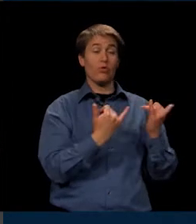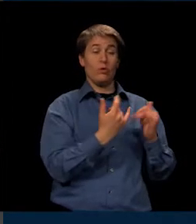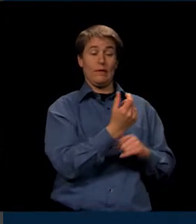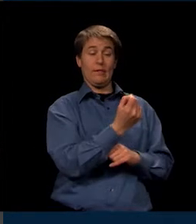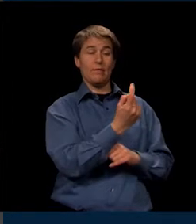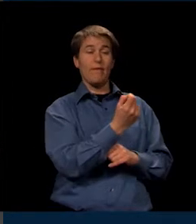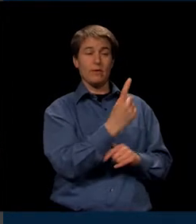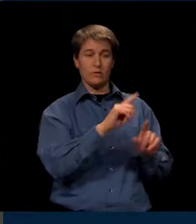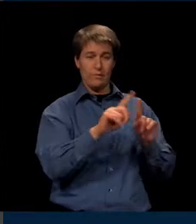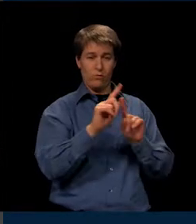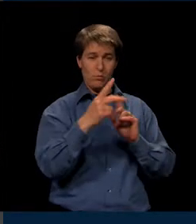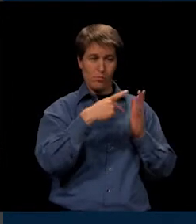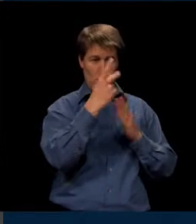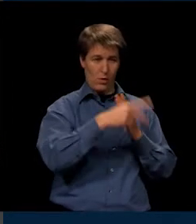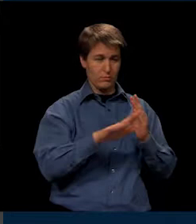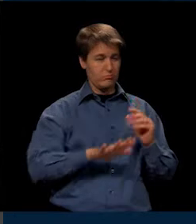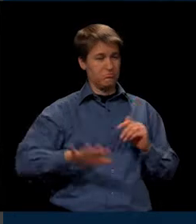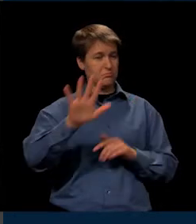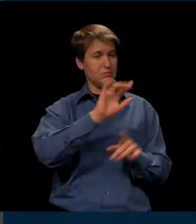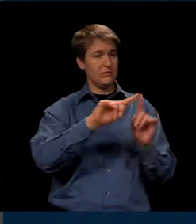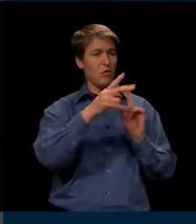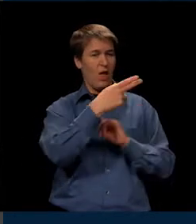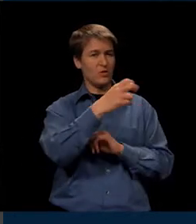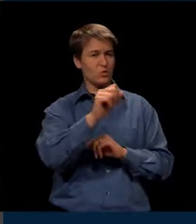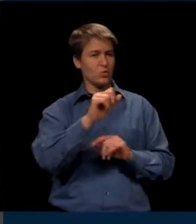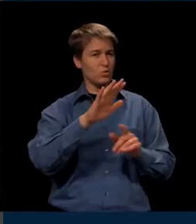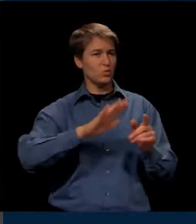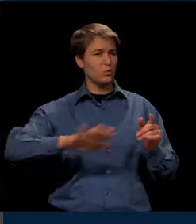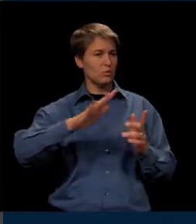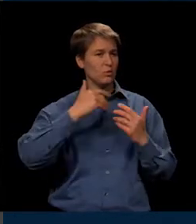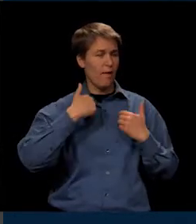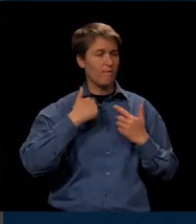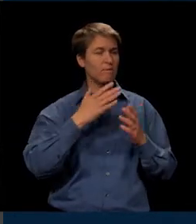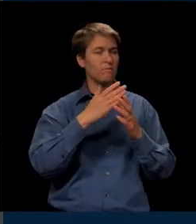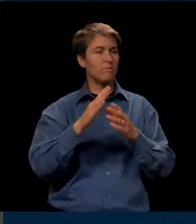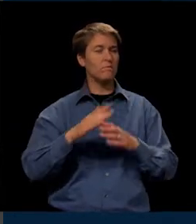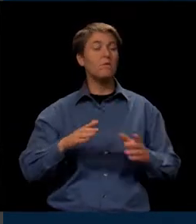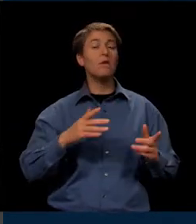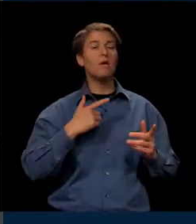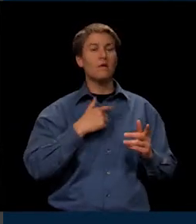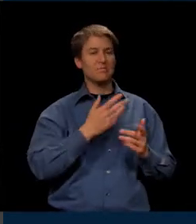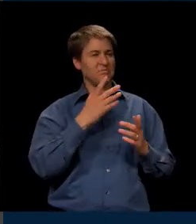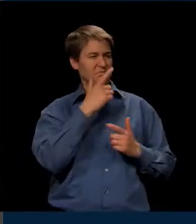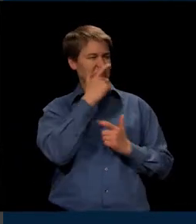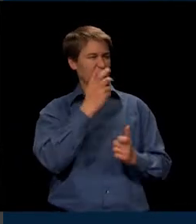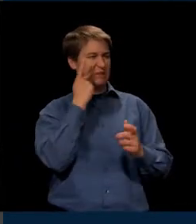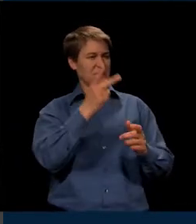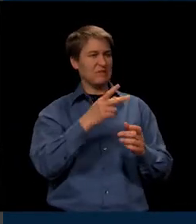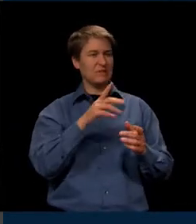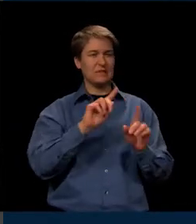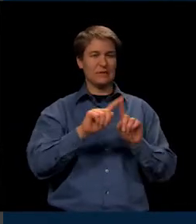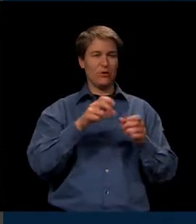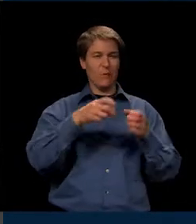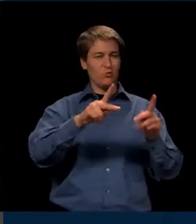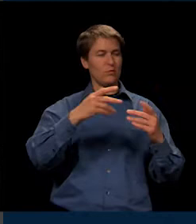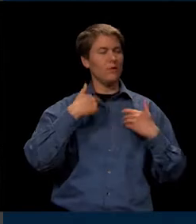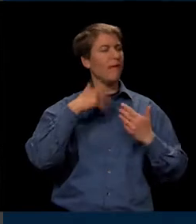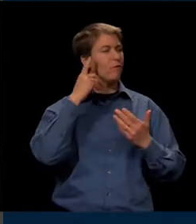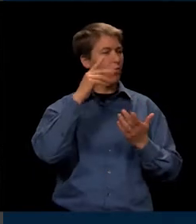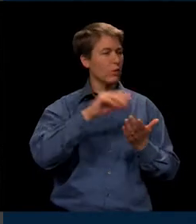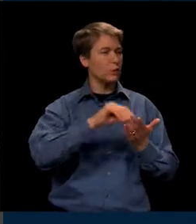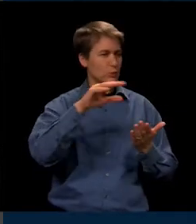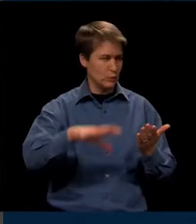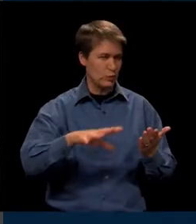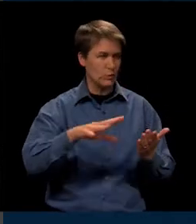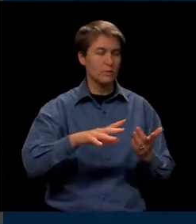throughout the district. And it's quite exciting to see that plethora of classes that we have opportunities for our students. And of course,